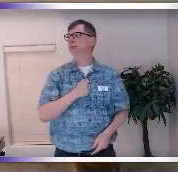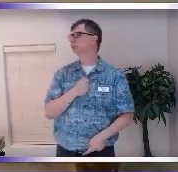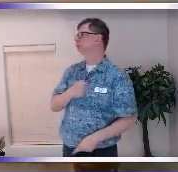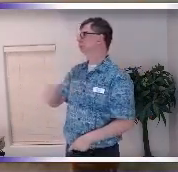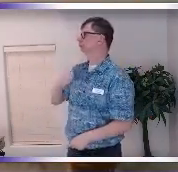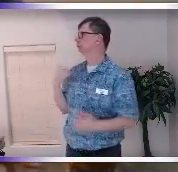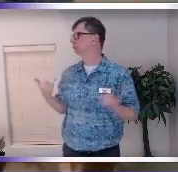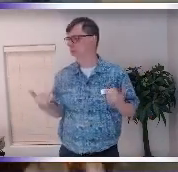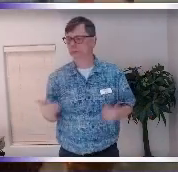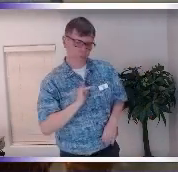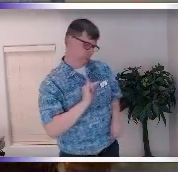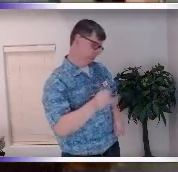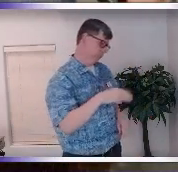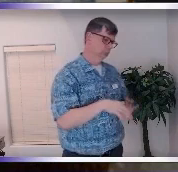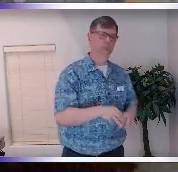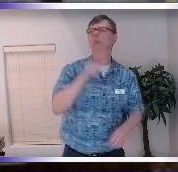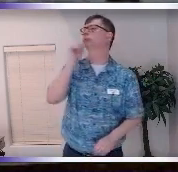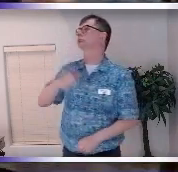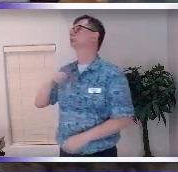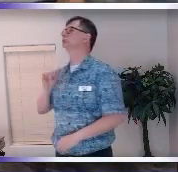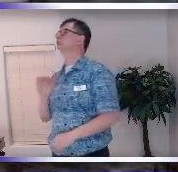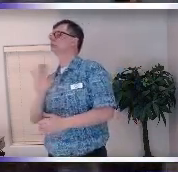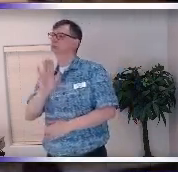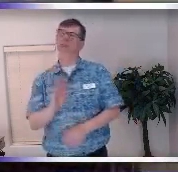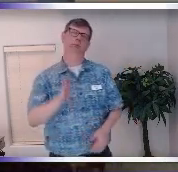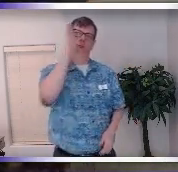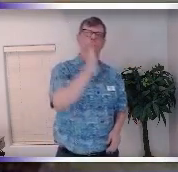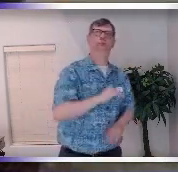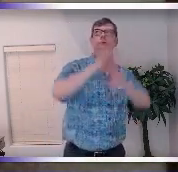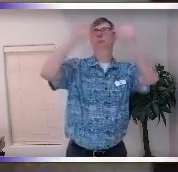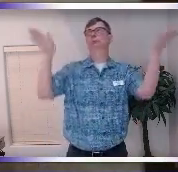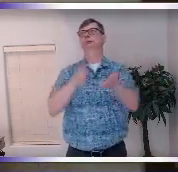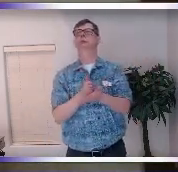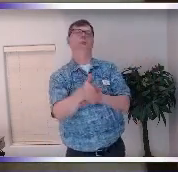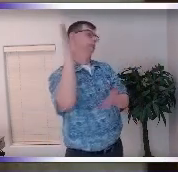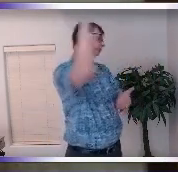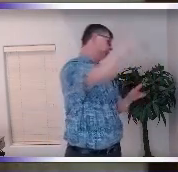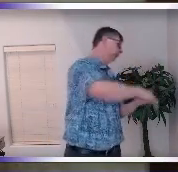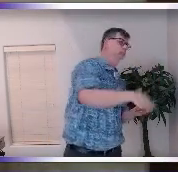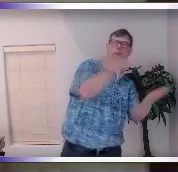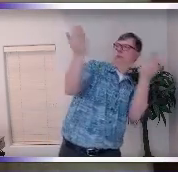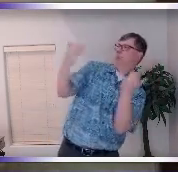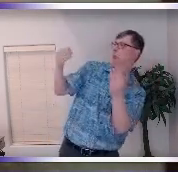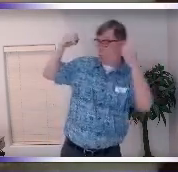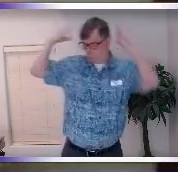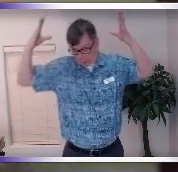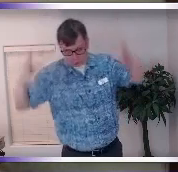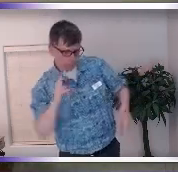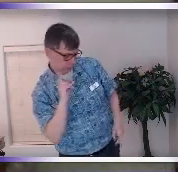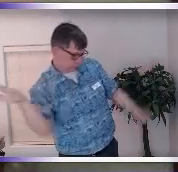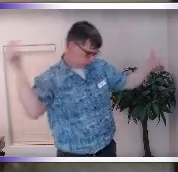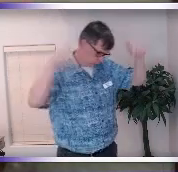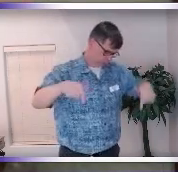and then you go do that and you find what you're good at and then God shines through and the blessings come and you're like whoa how did I get here